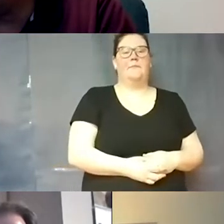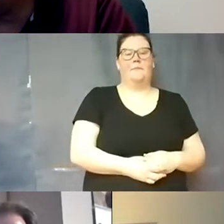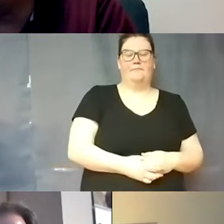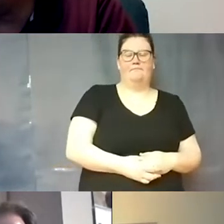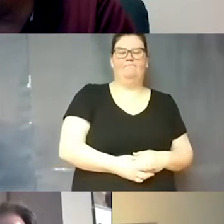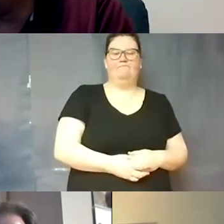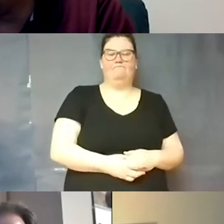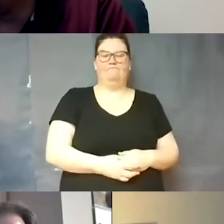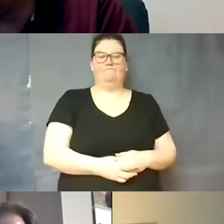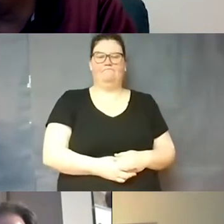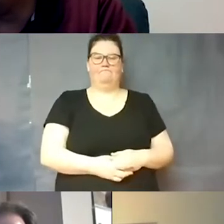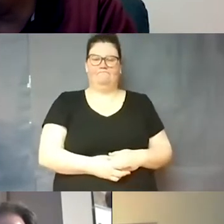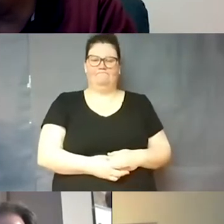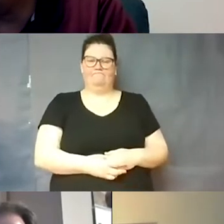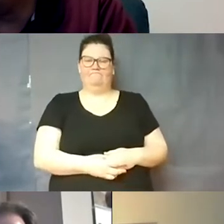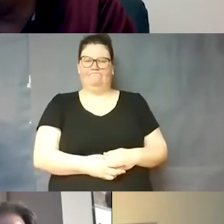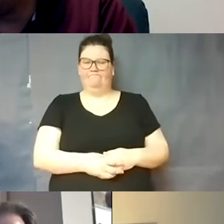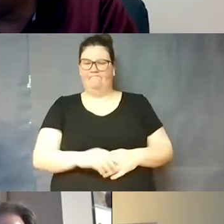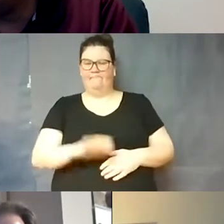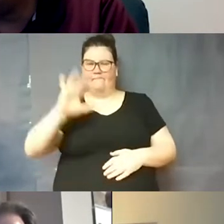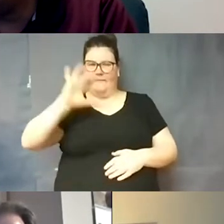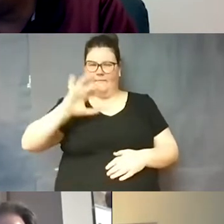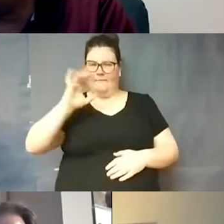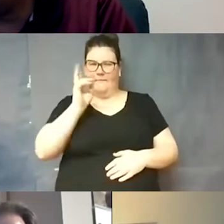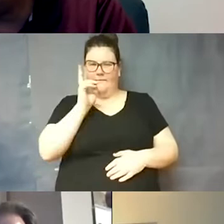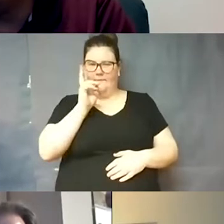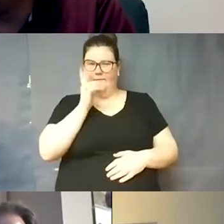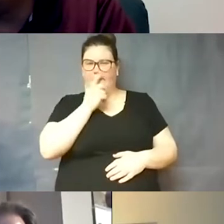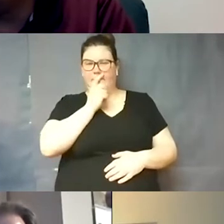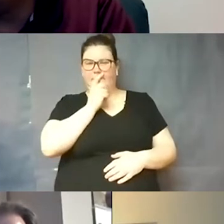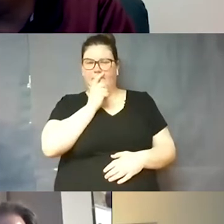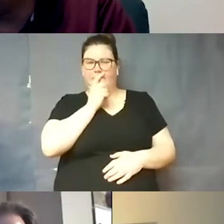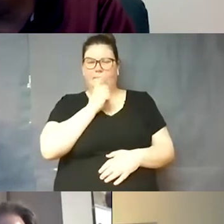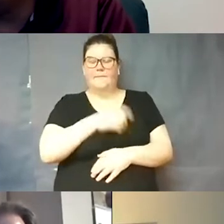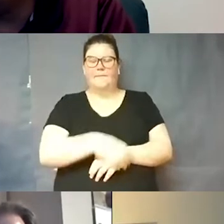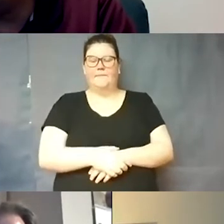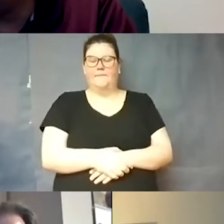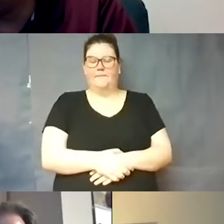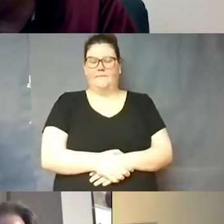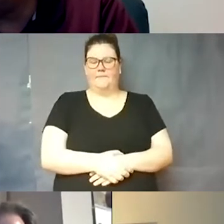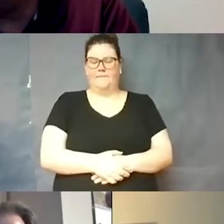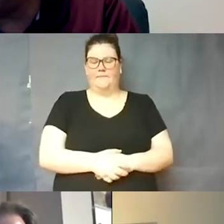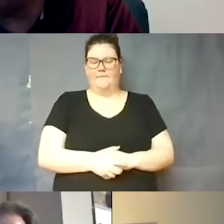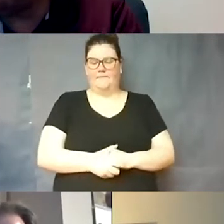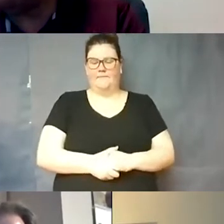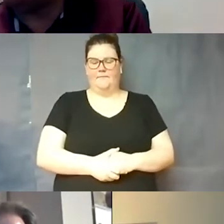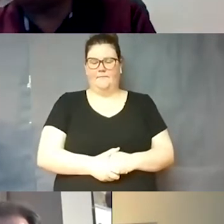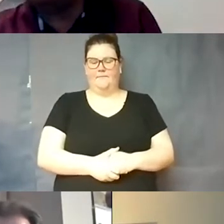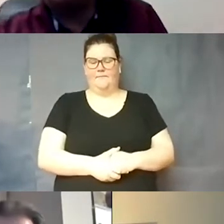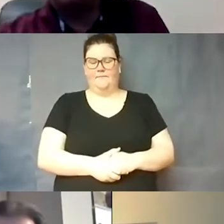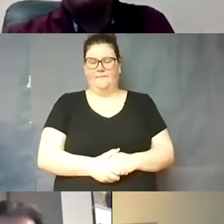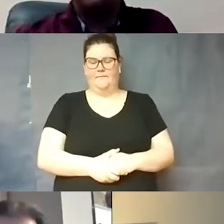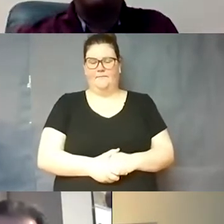um let me scroll down um